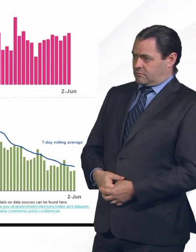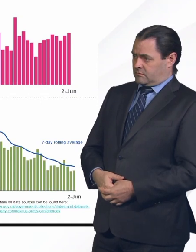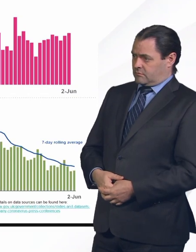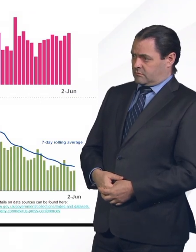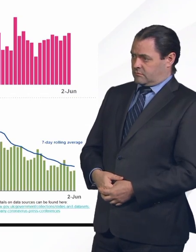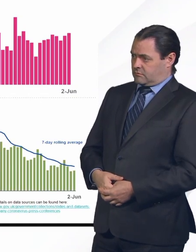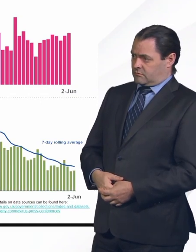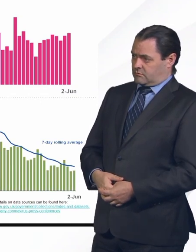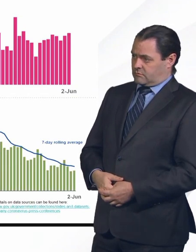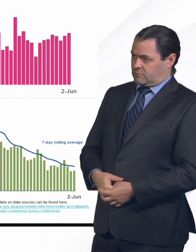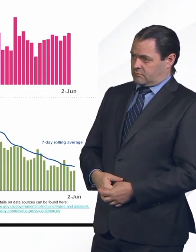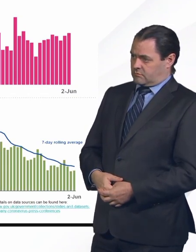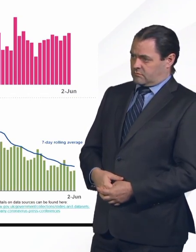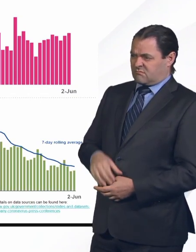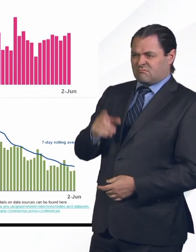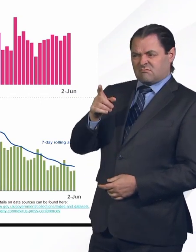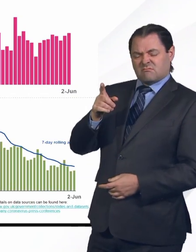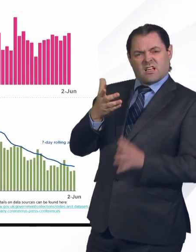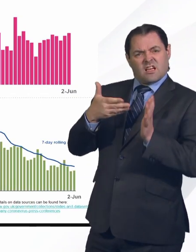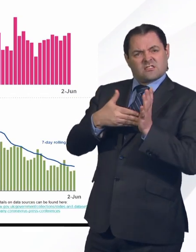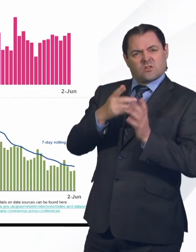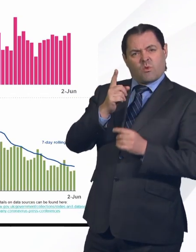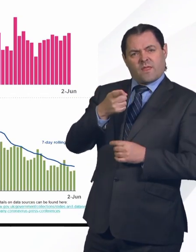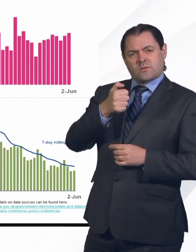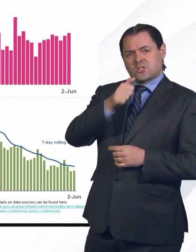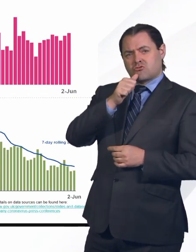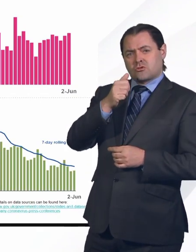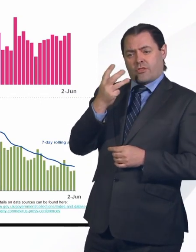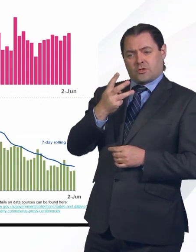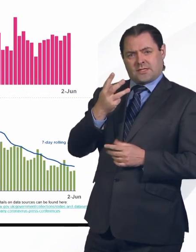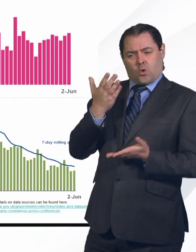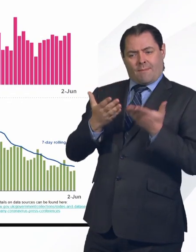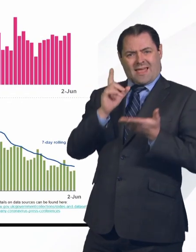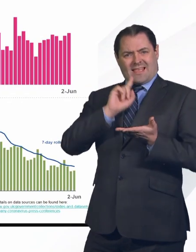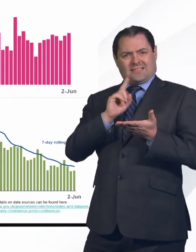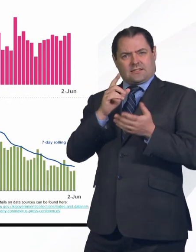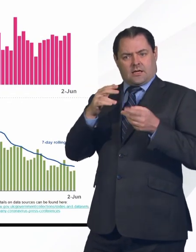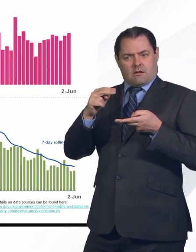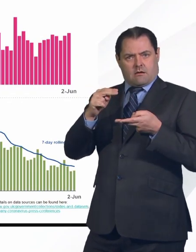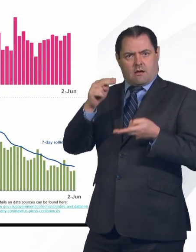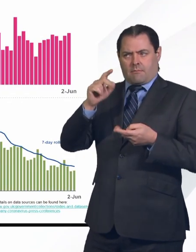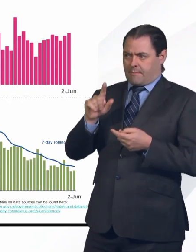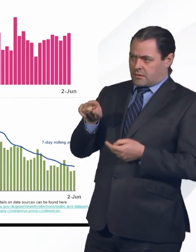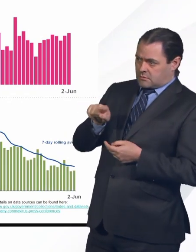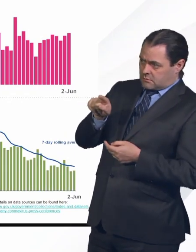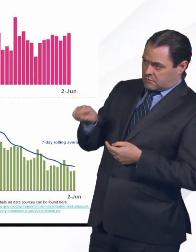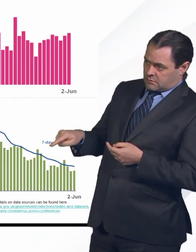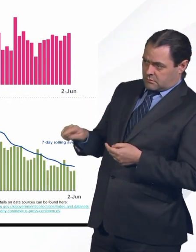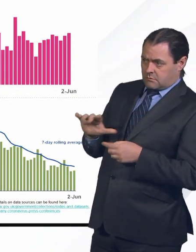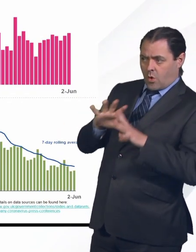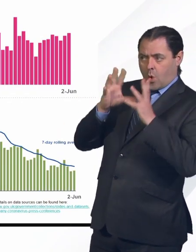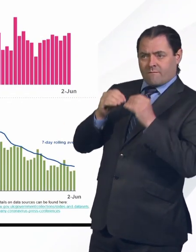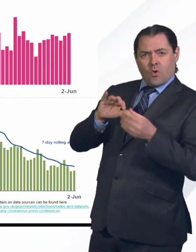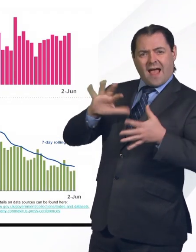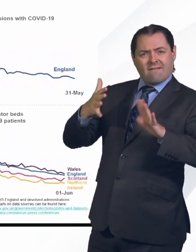although the 1,613 figure is slightly higher than yesterday, we can see that the 7-day rolling average continues